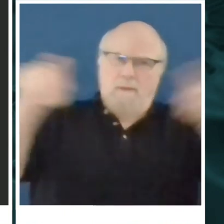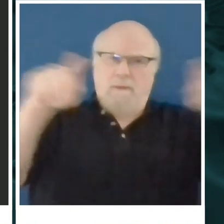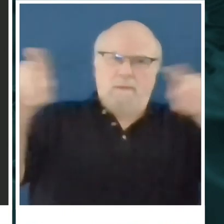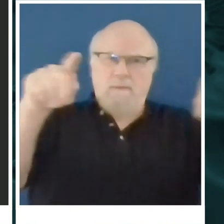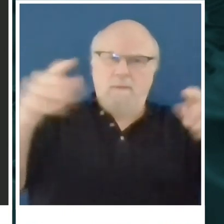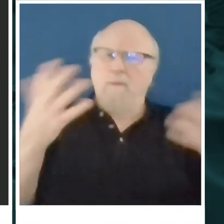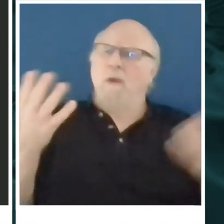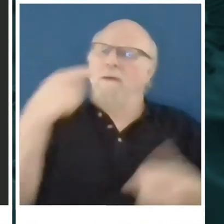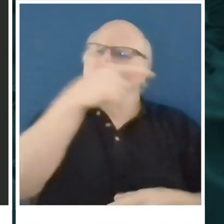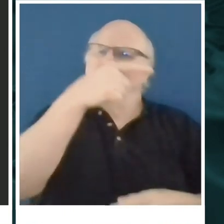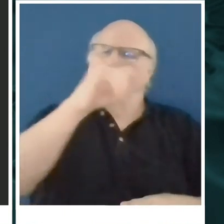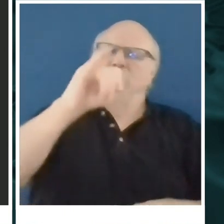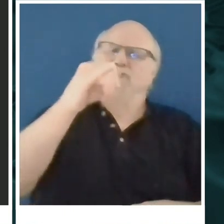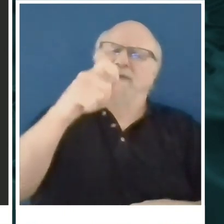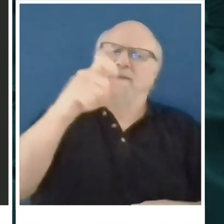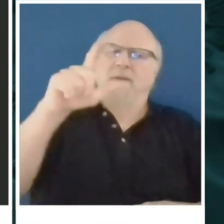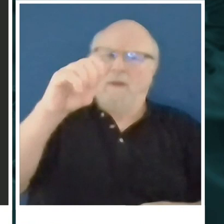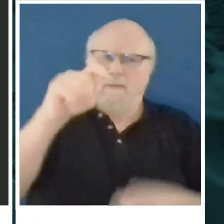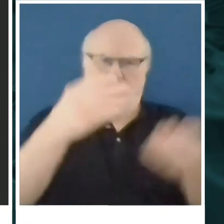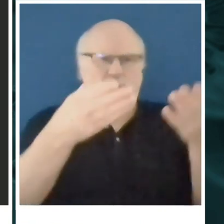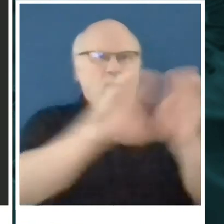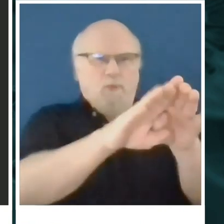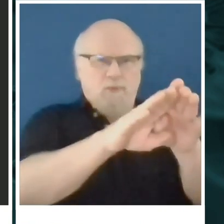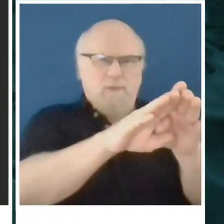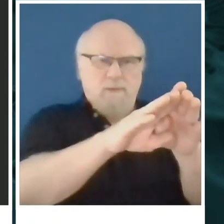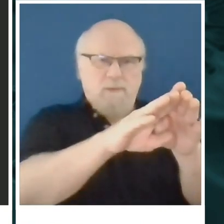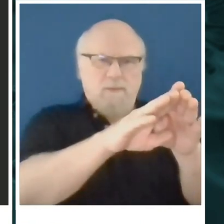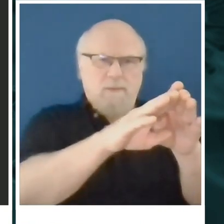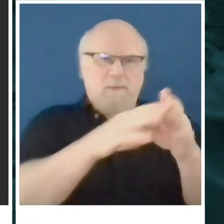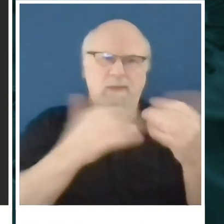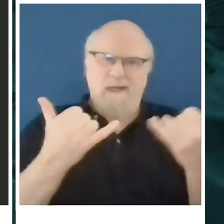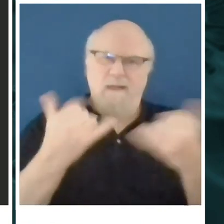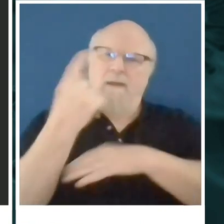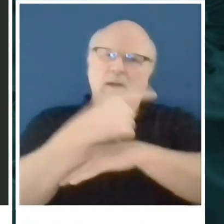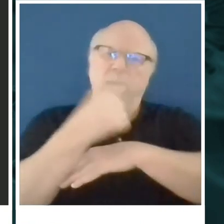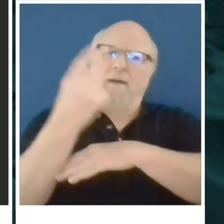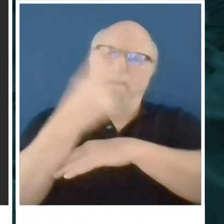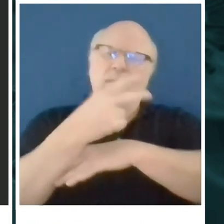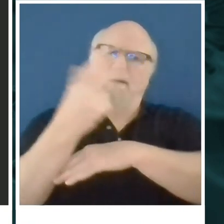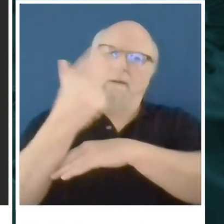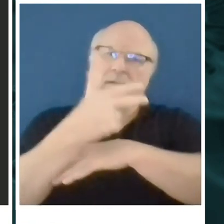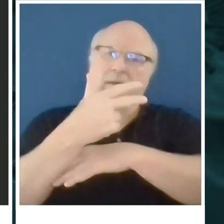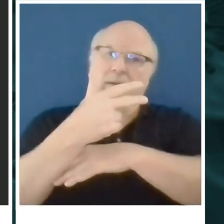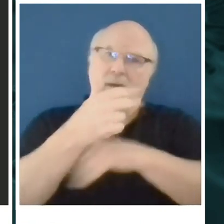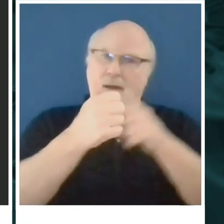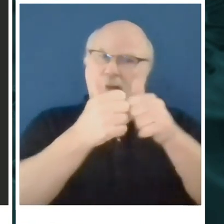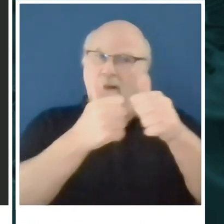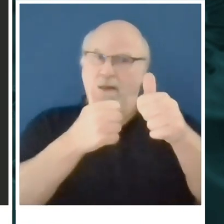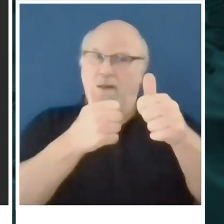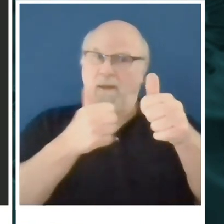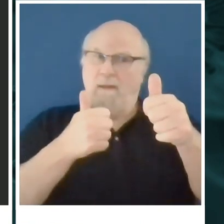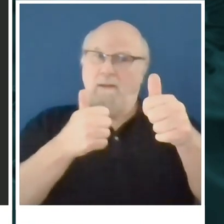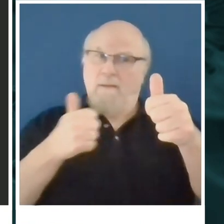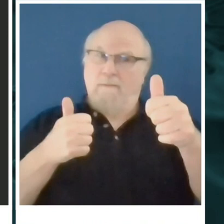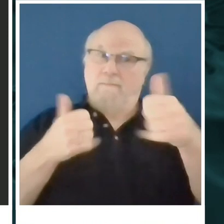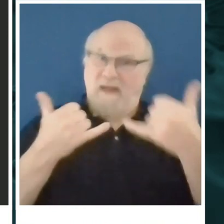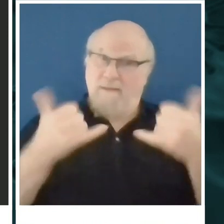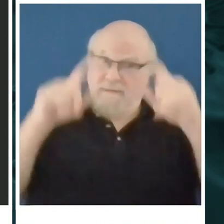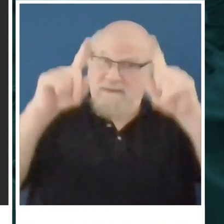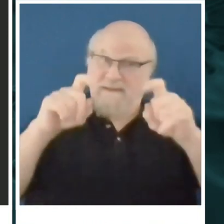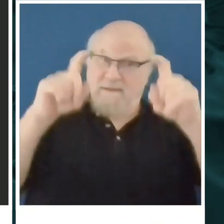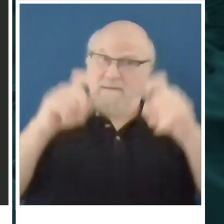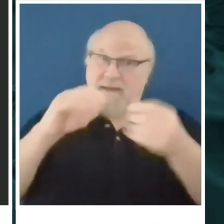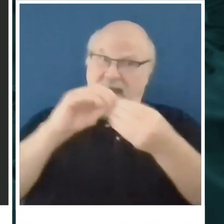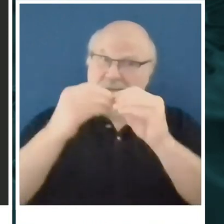weather has closed it down several days in a row. Has that set you back as far as projections or test numbers? Has that